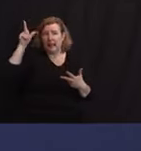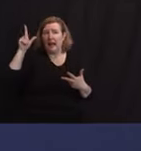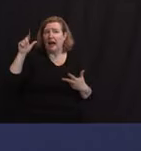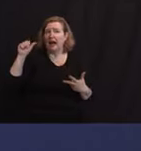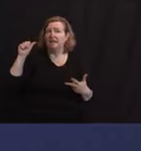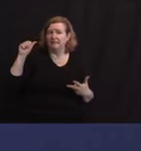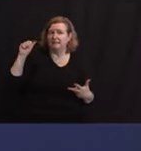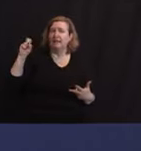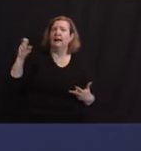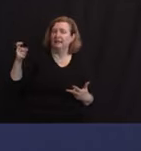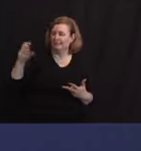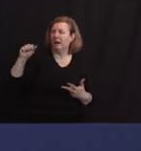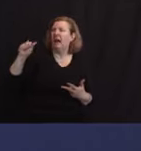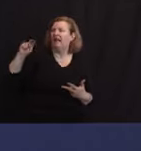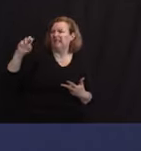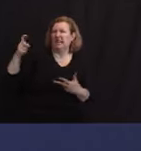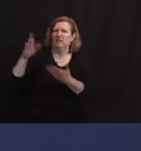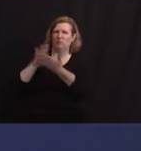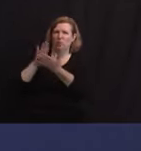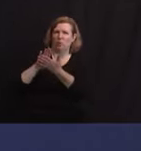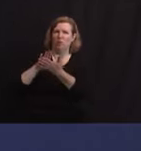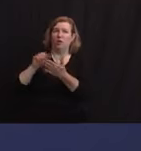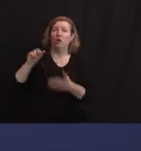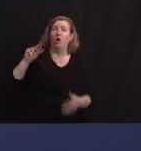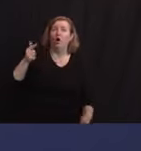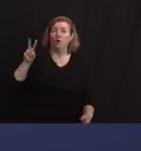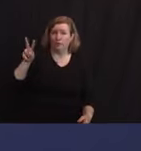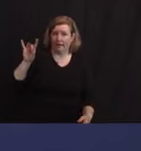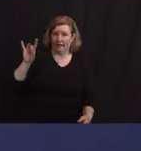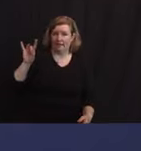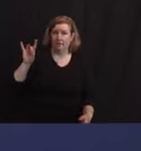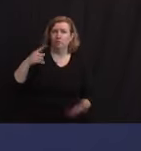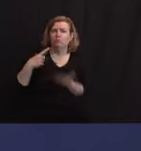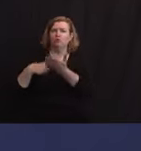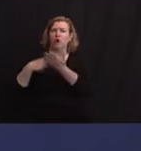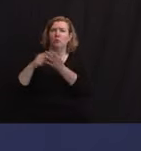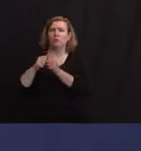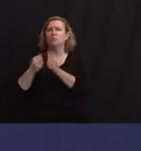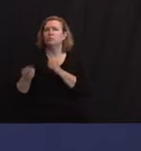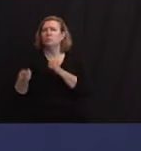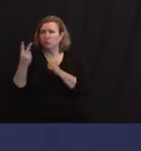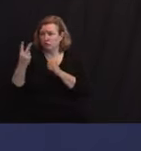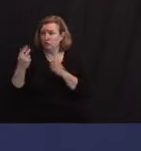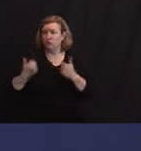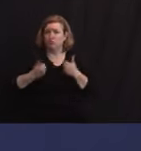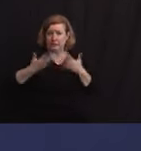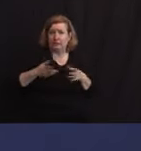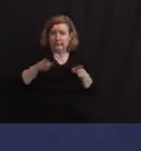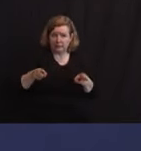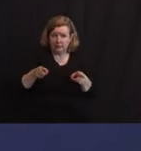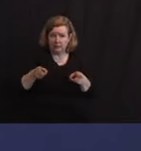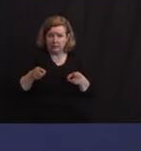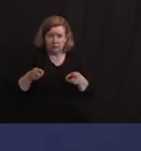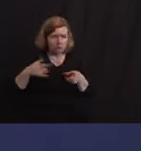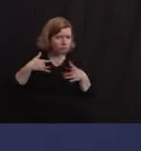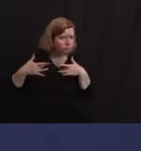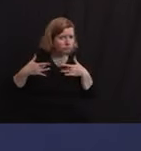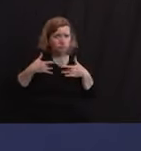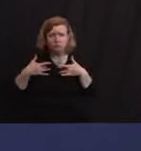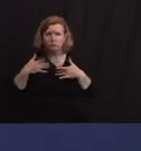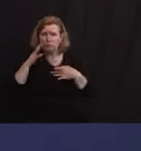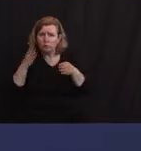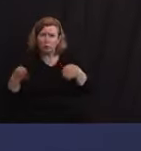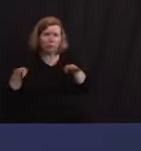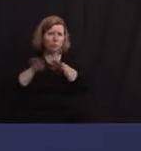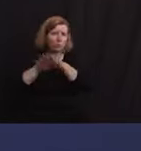So on August 28th, spoke to two New Brunswick residents concerned about the plans to close and demolish the school. They tell me you promised to arrange a meeting